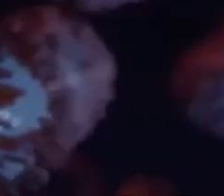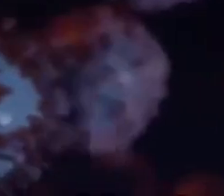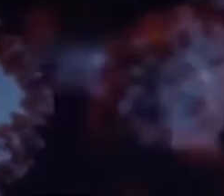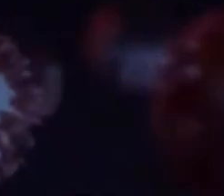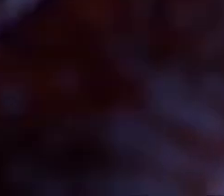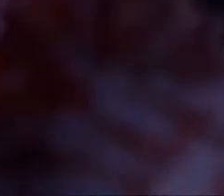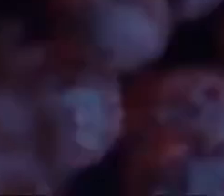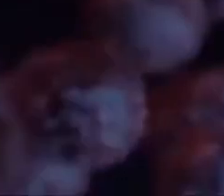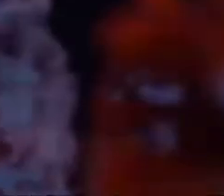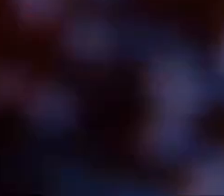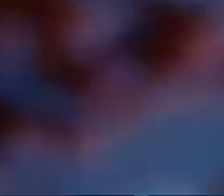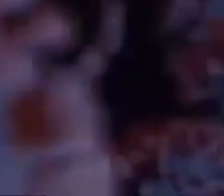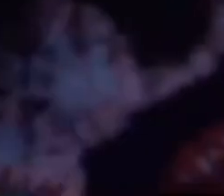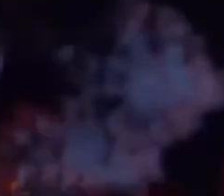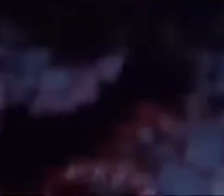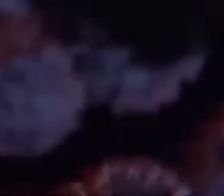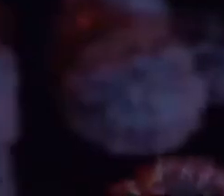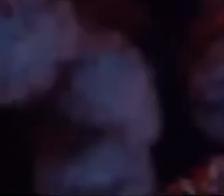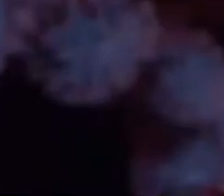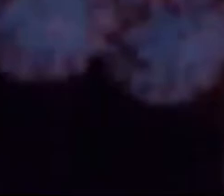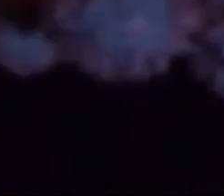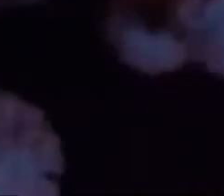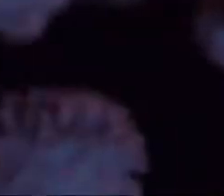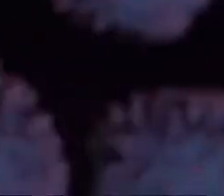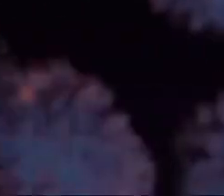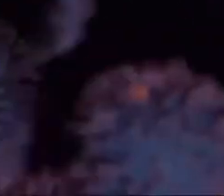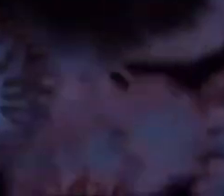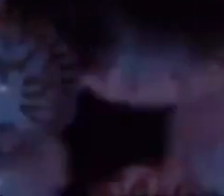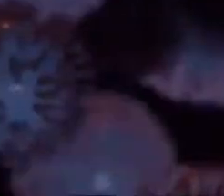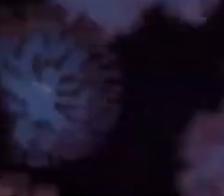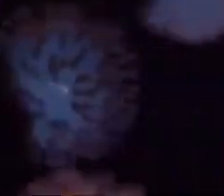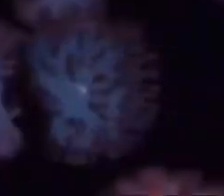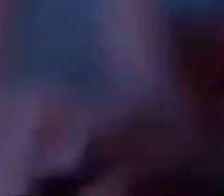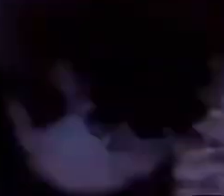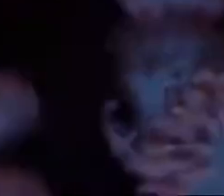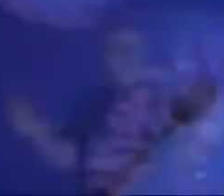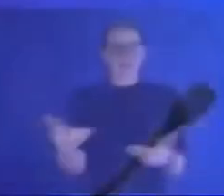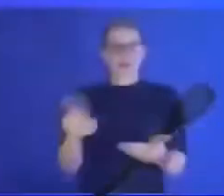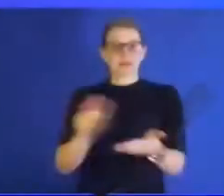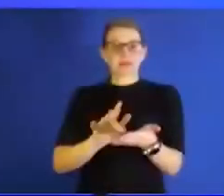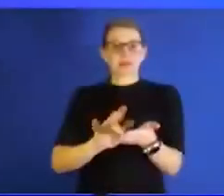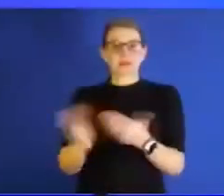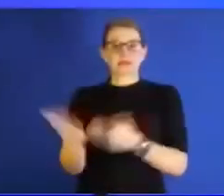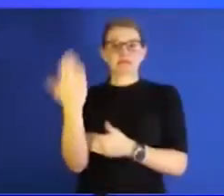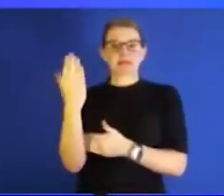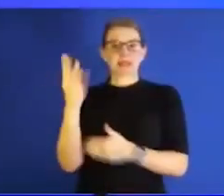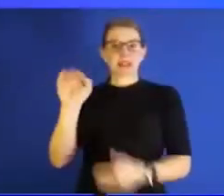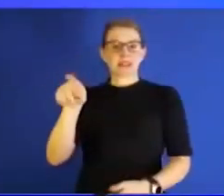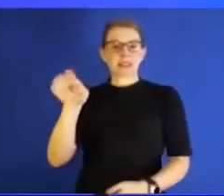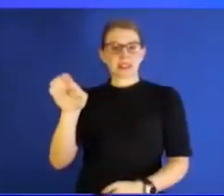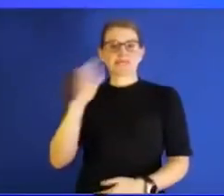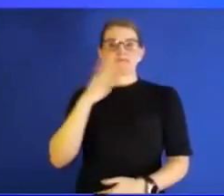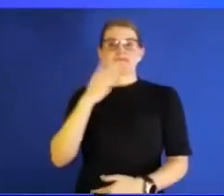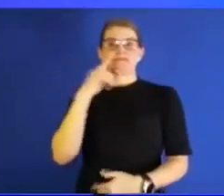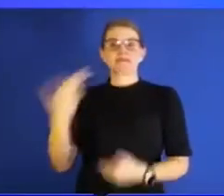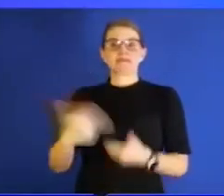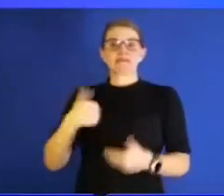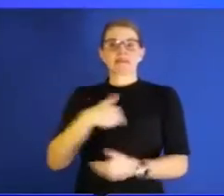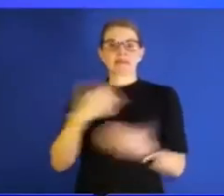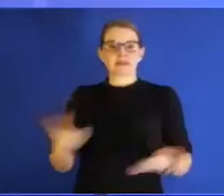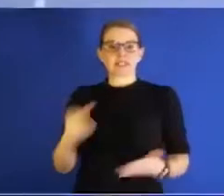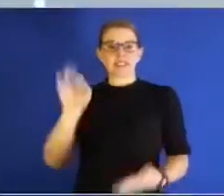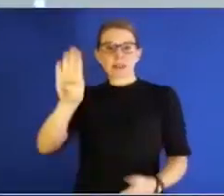Good morning, everyone. is Tuesday, February 15th. Welcome into the morning medical update. Thank you so much for joining us right here on Facebook and on YouTube.